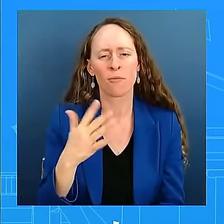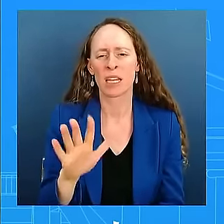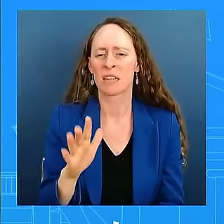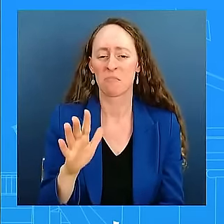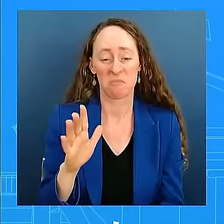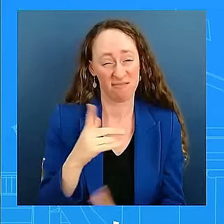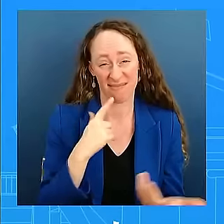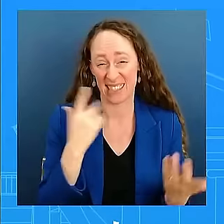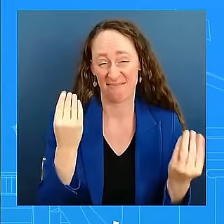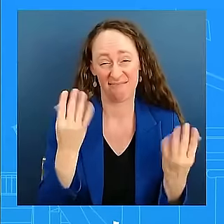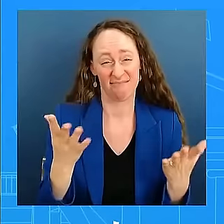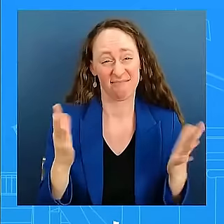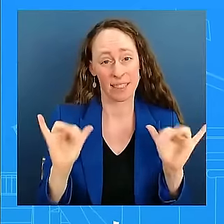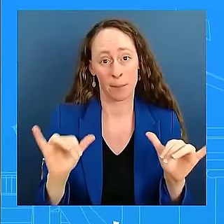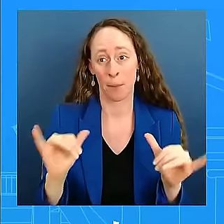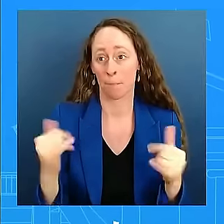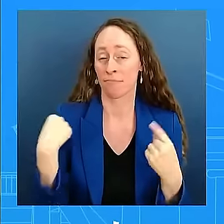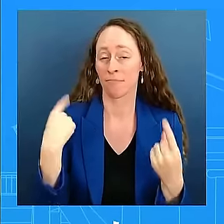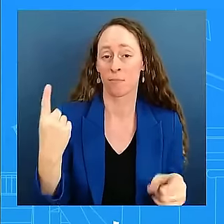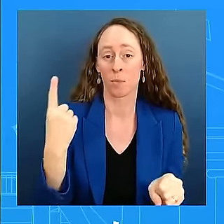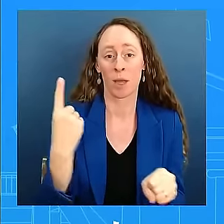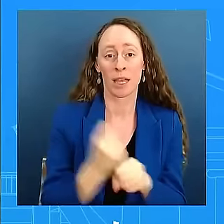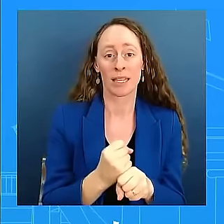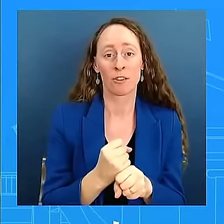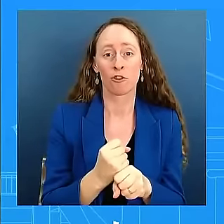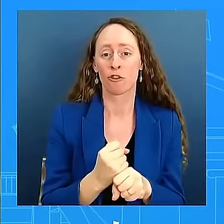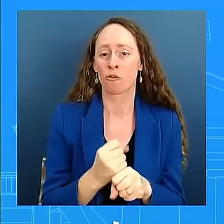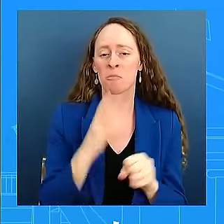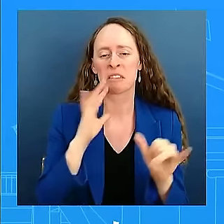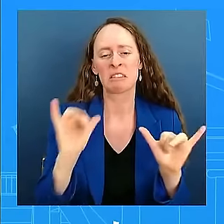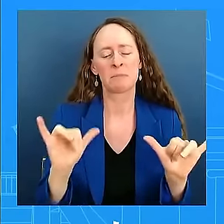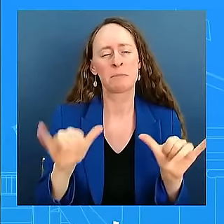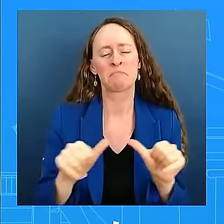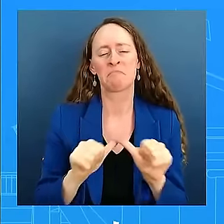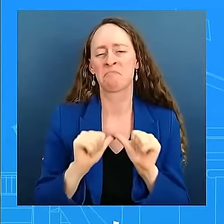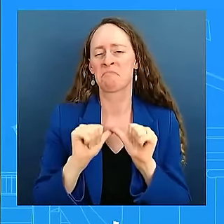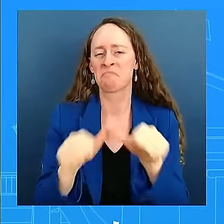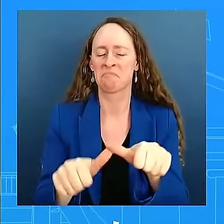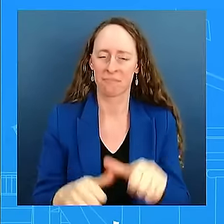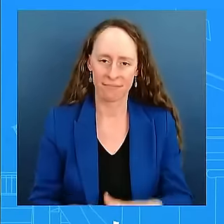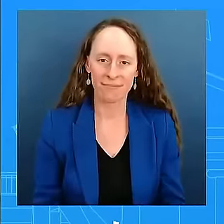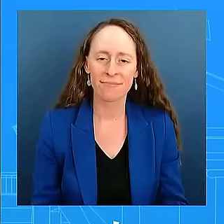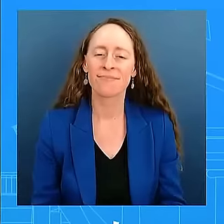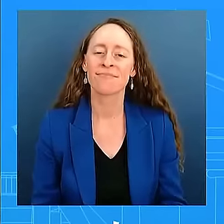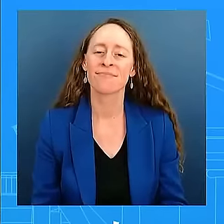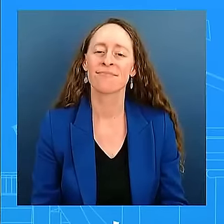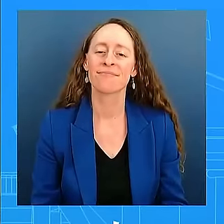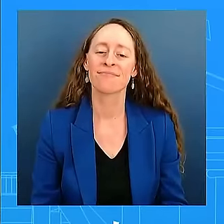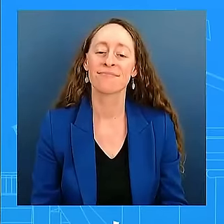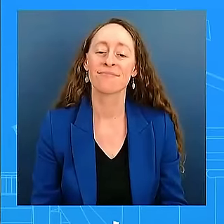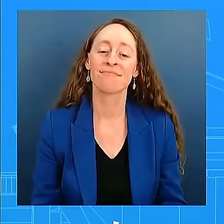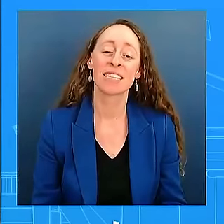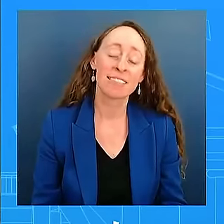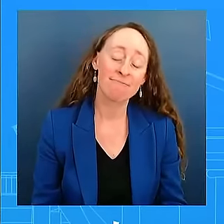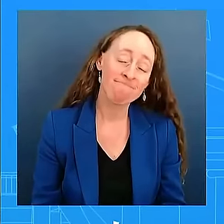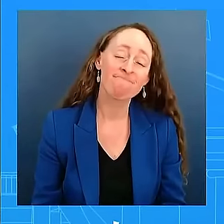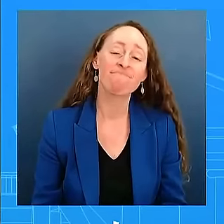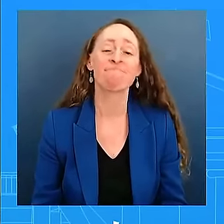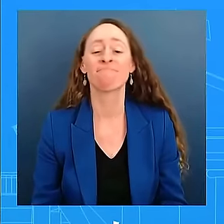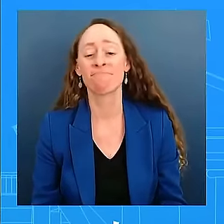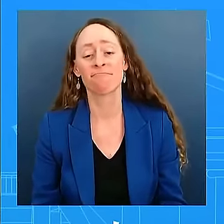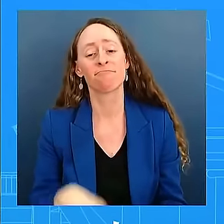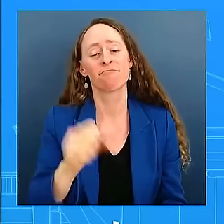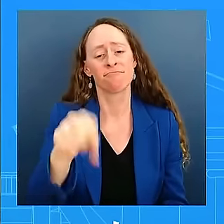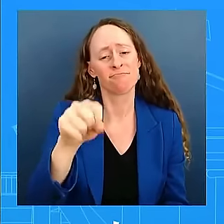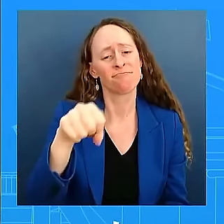And so that's certainly going to continue. And look, the President is going to say, is going to speak to the Prime Minister. He has said